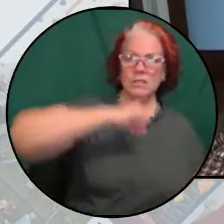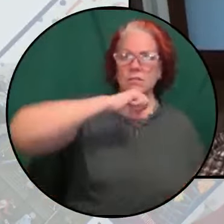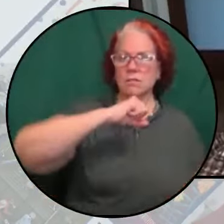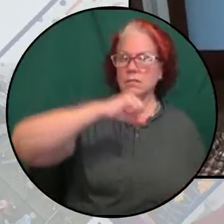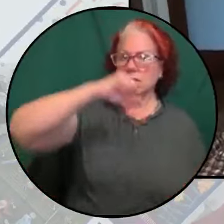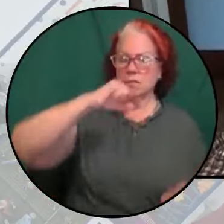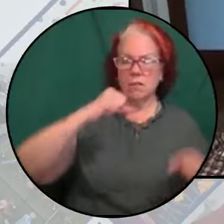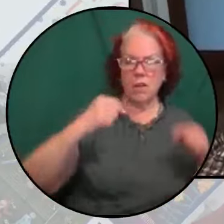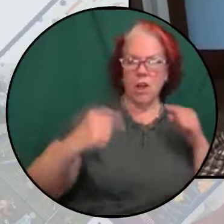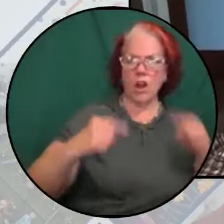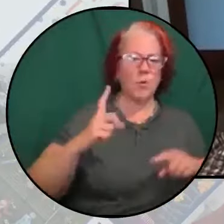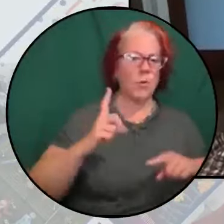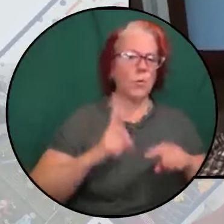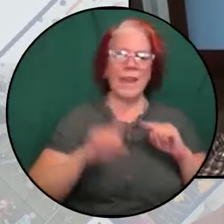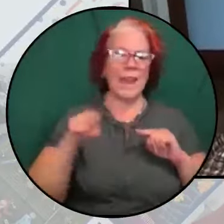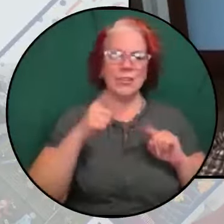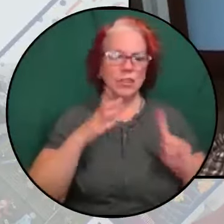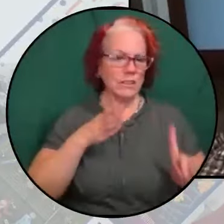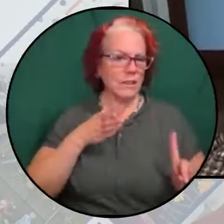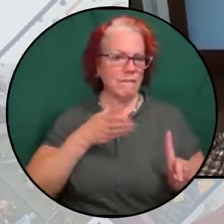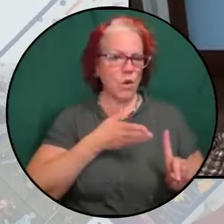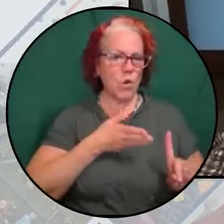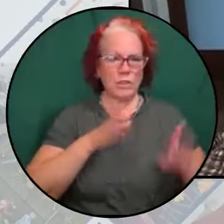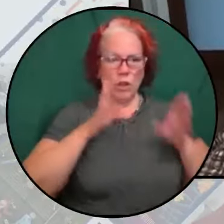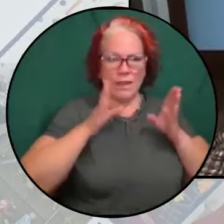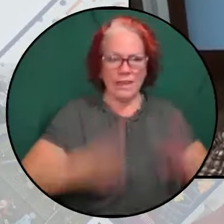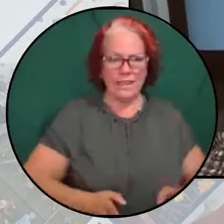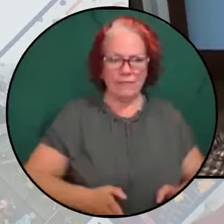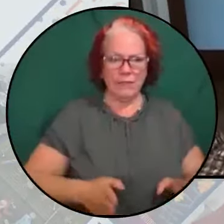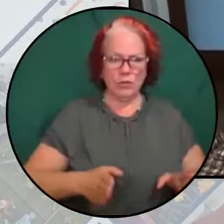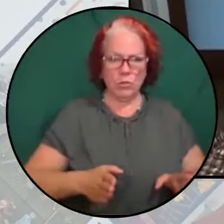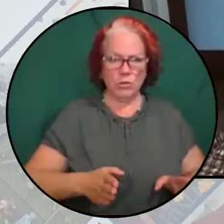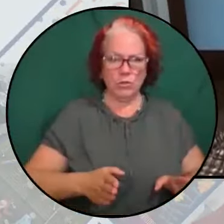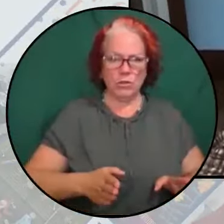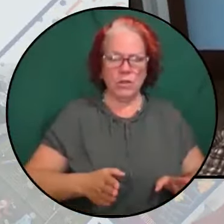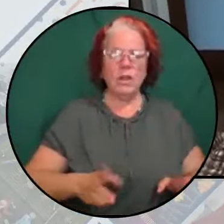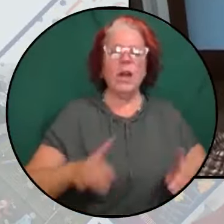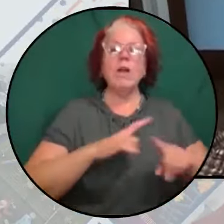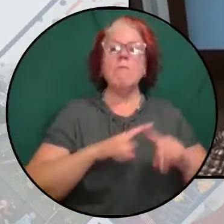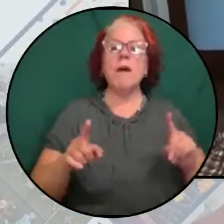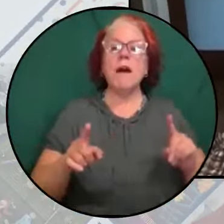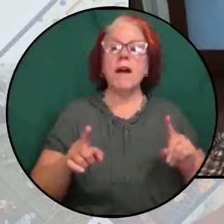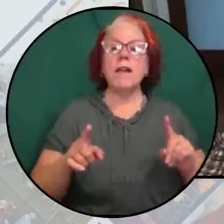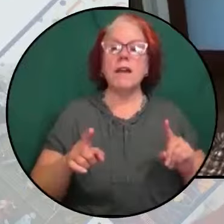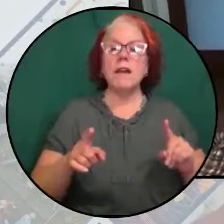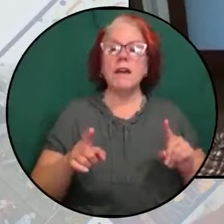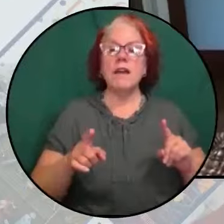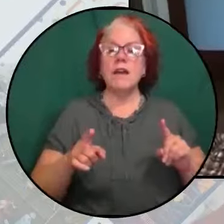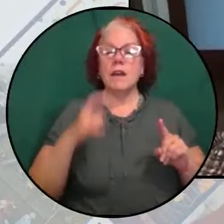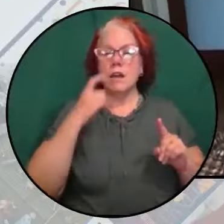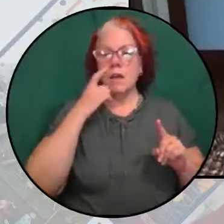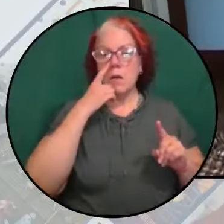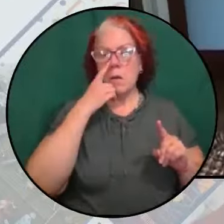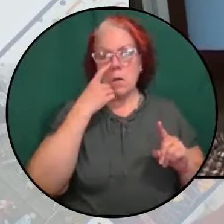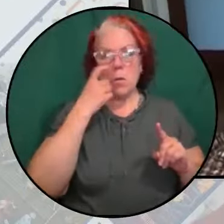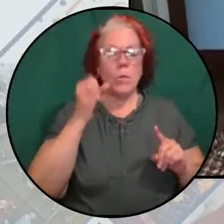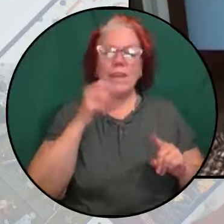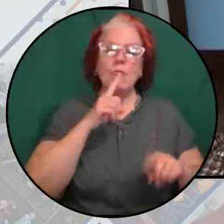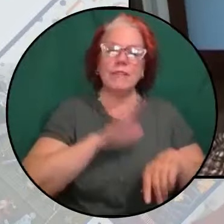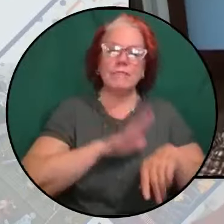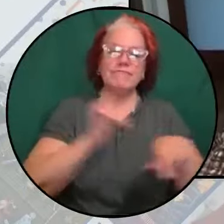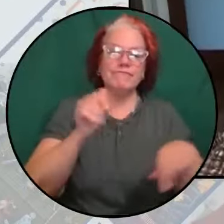focus on individual police, that we had to stop calling for accountability